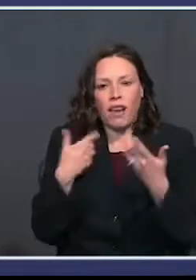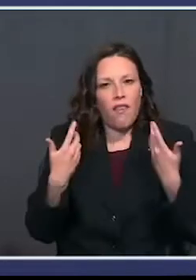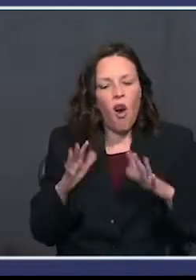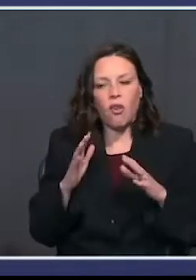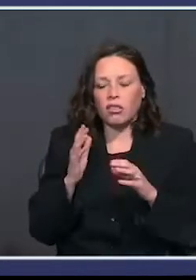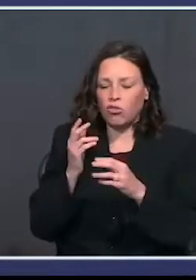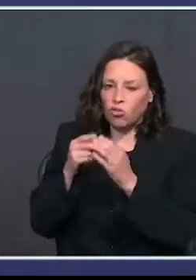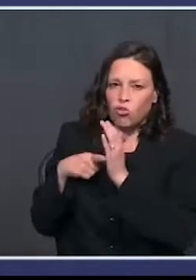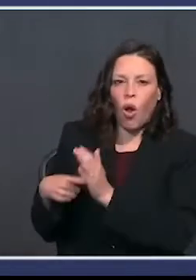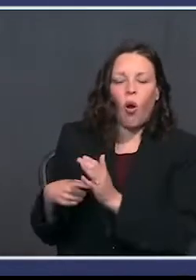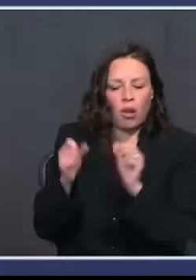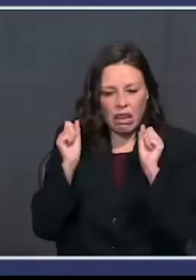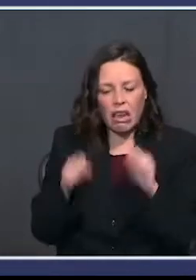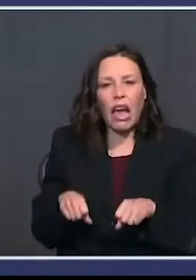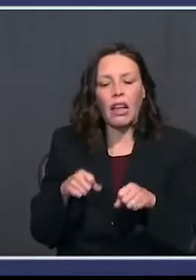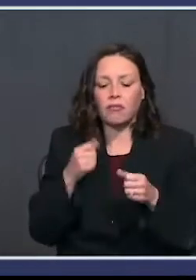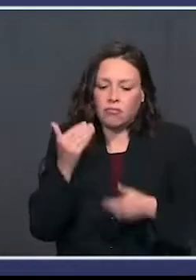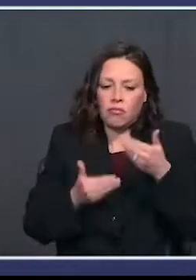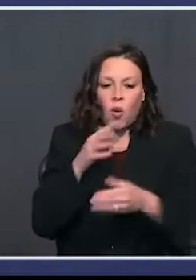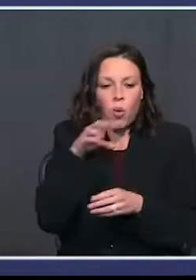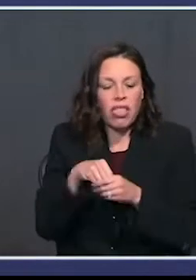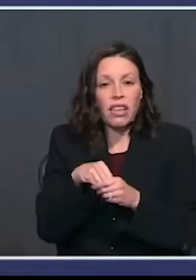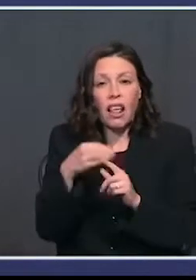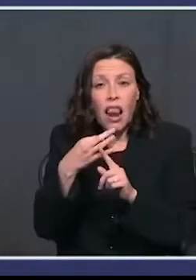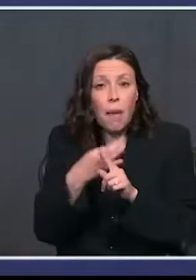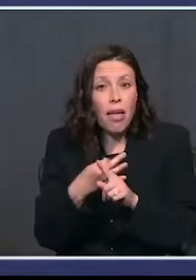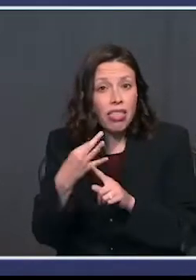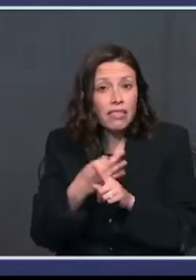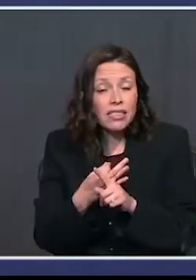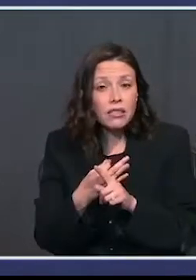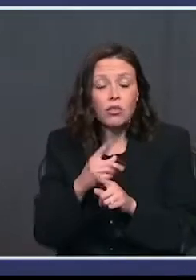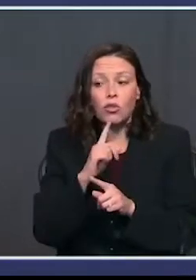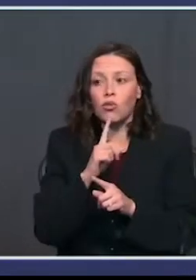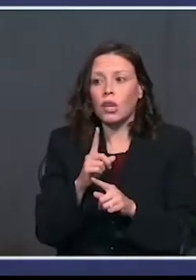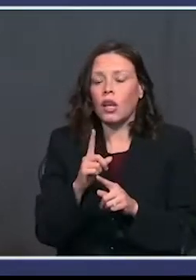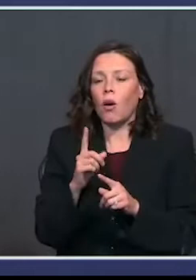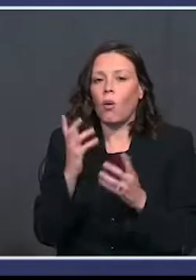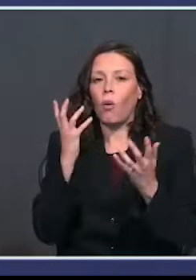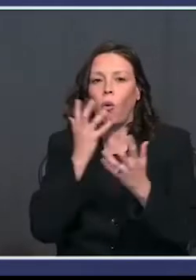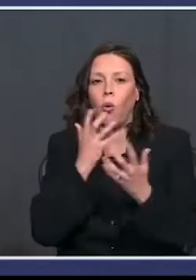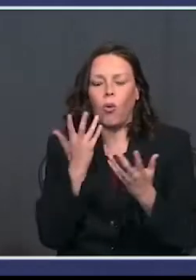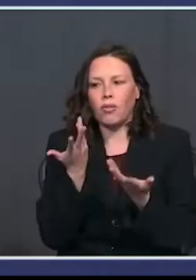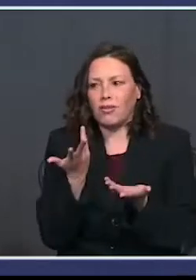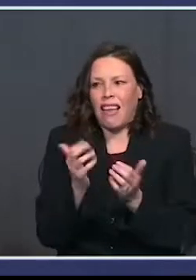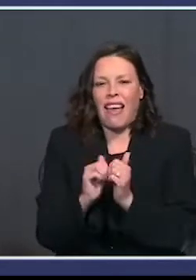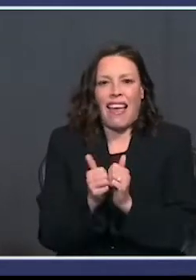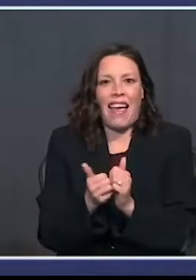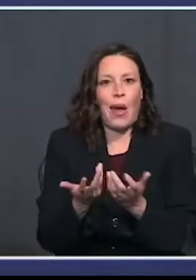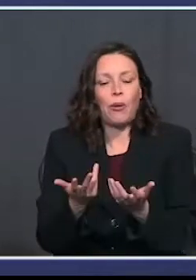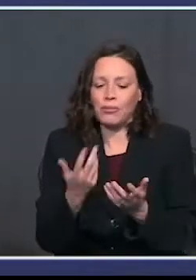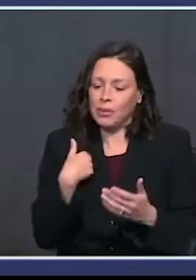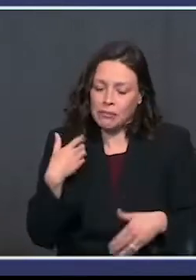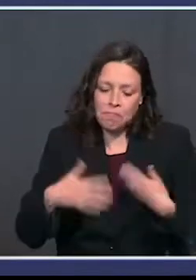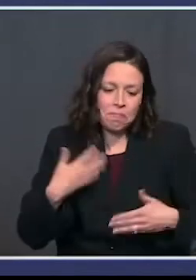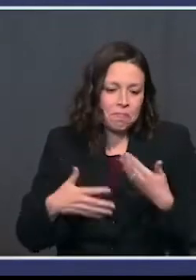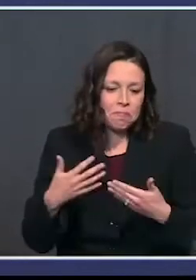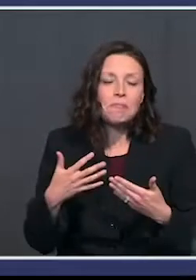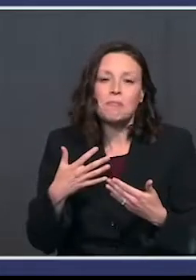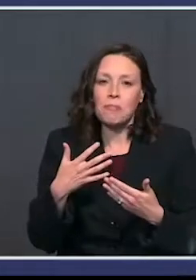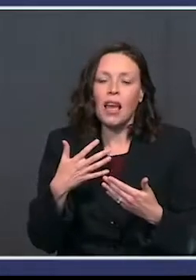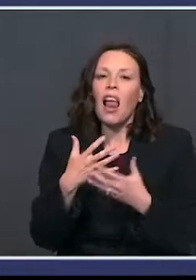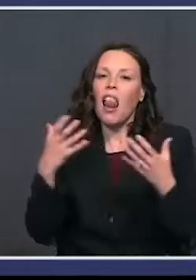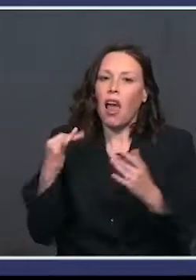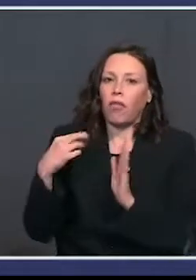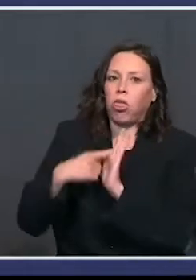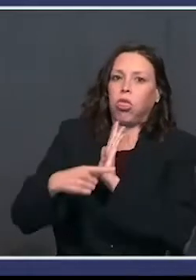done in a period of less than nine months, something that just not even thinkable. And we took a lot of